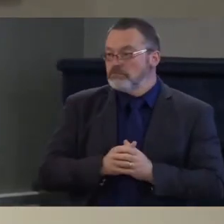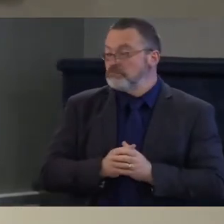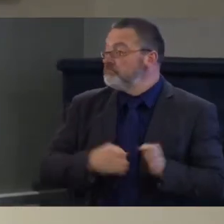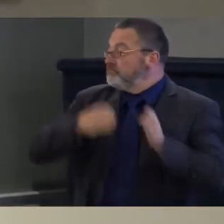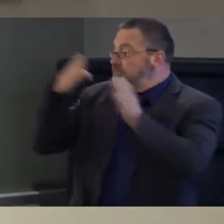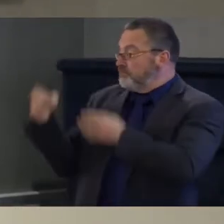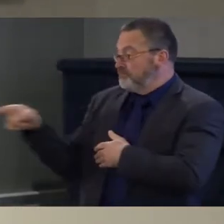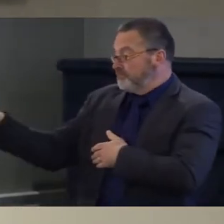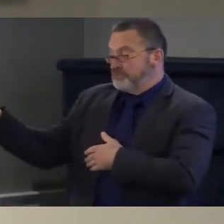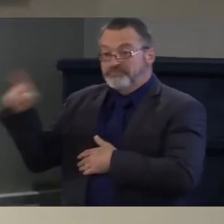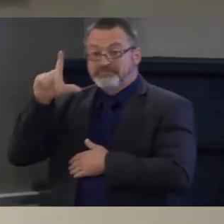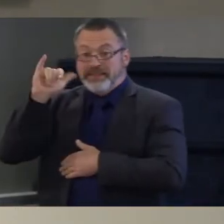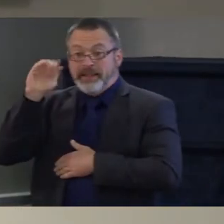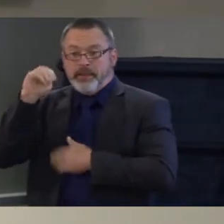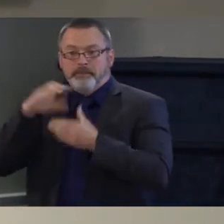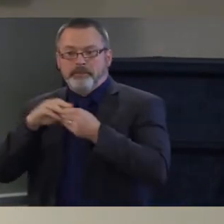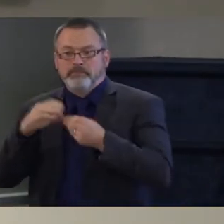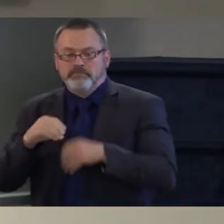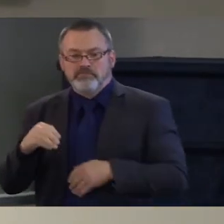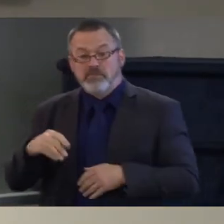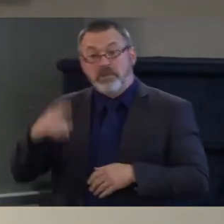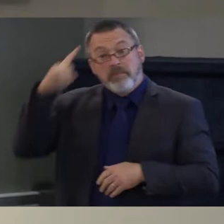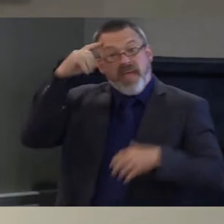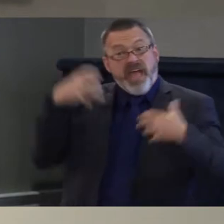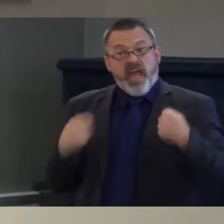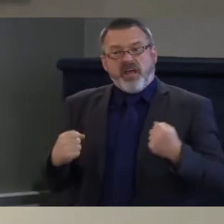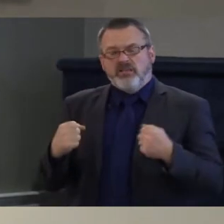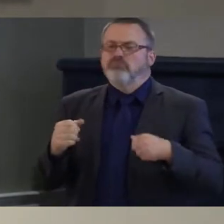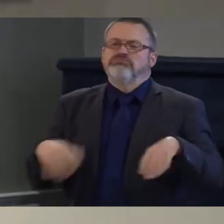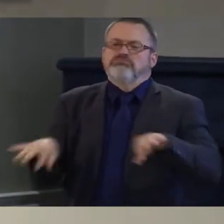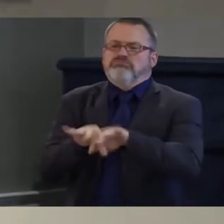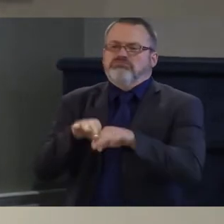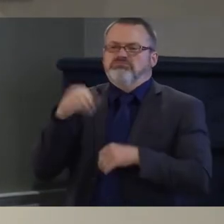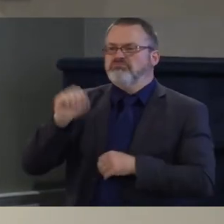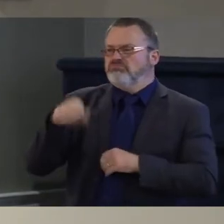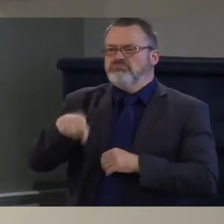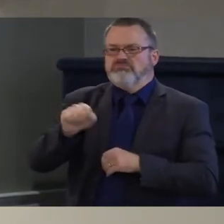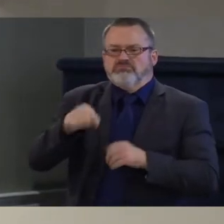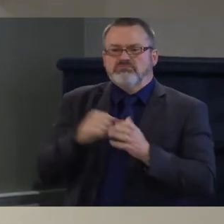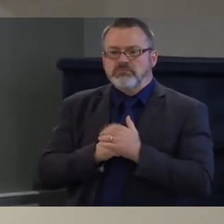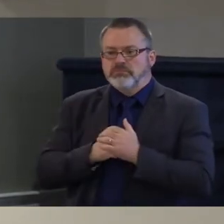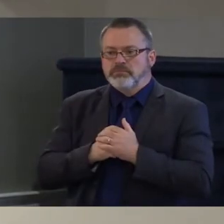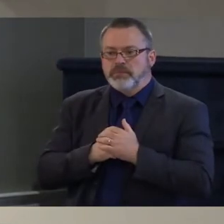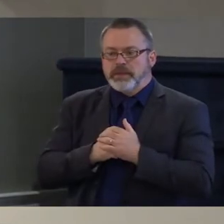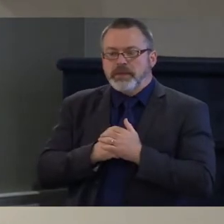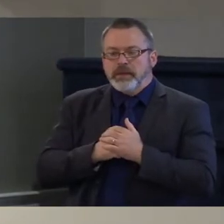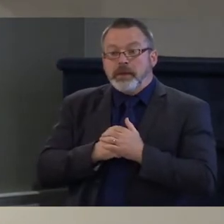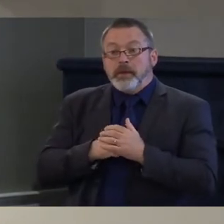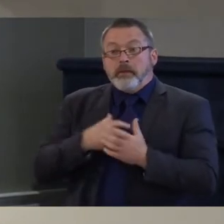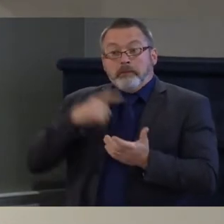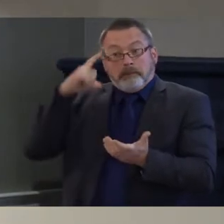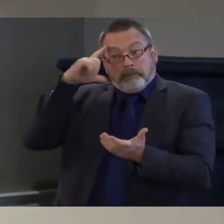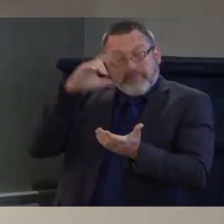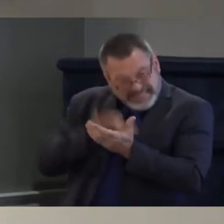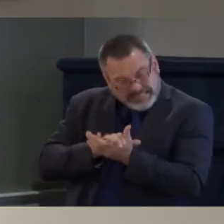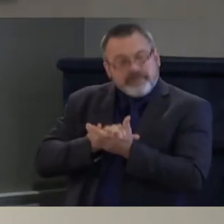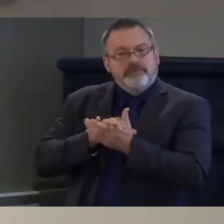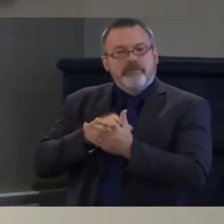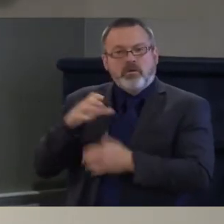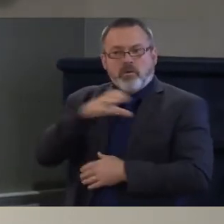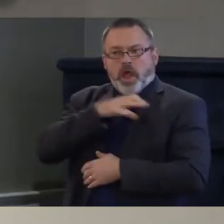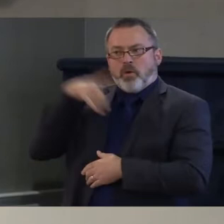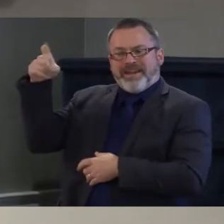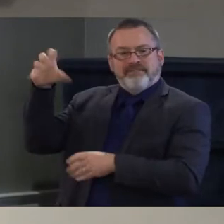be, I am for Congress taking the action of universal health care and having that be